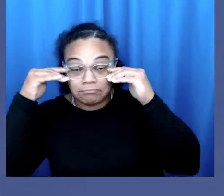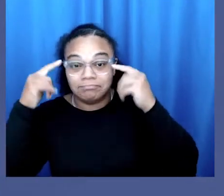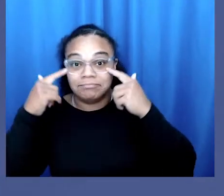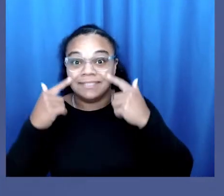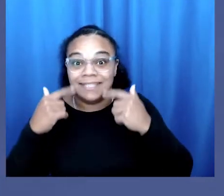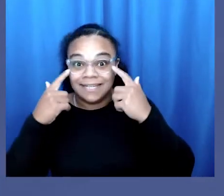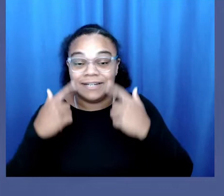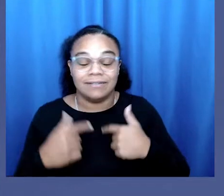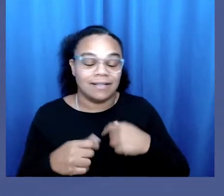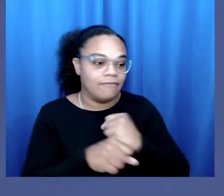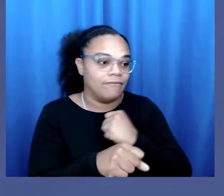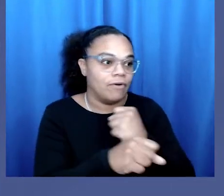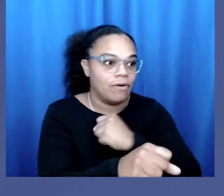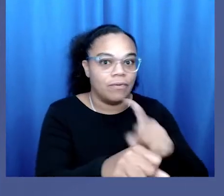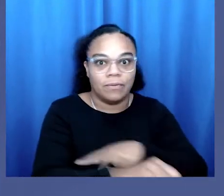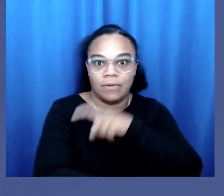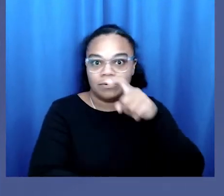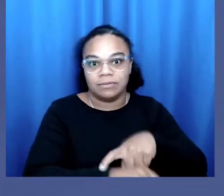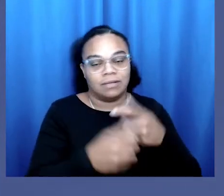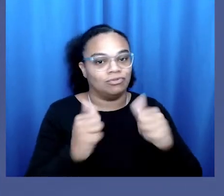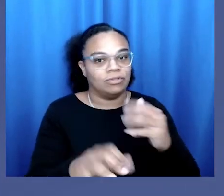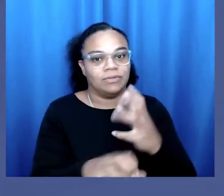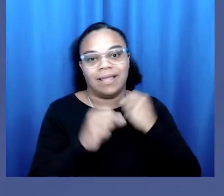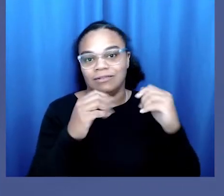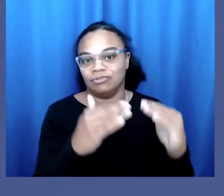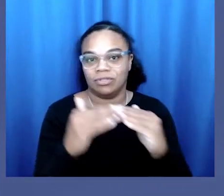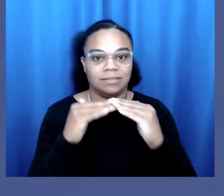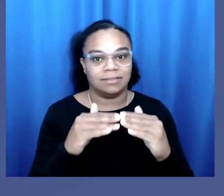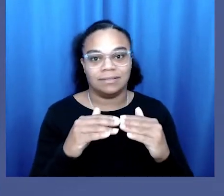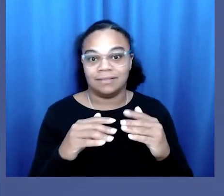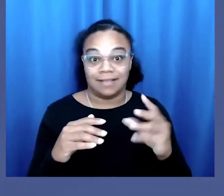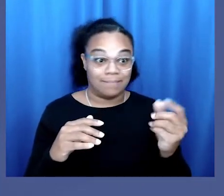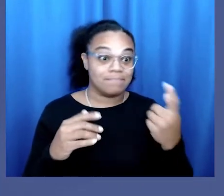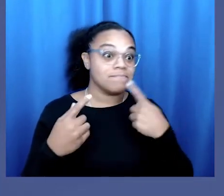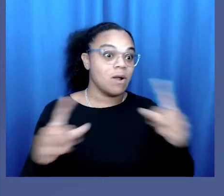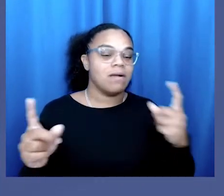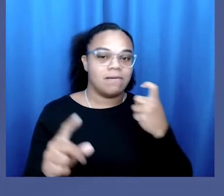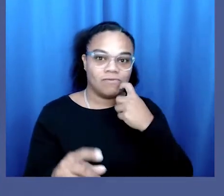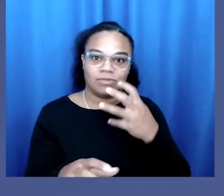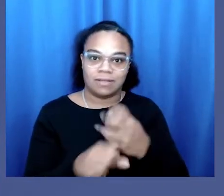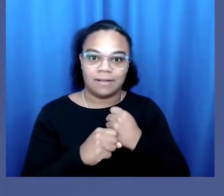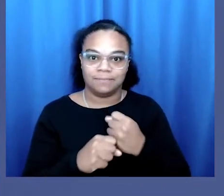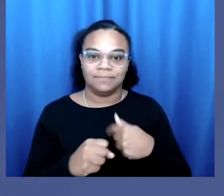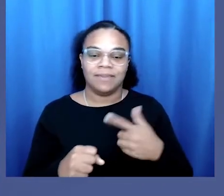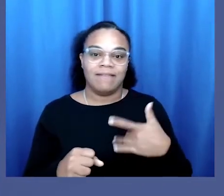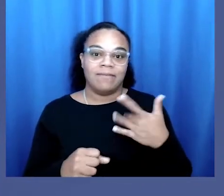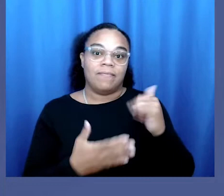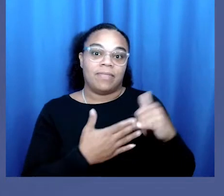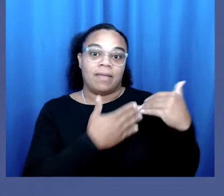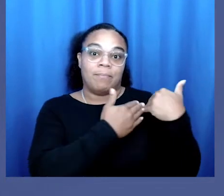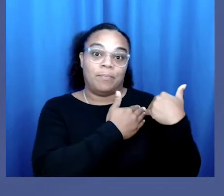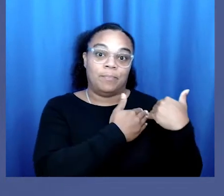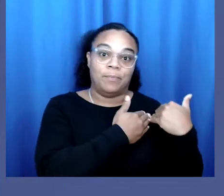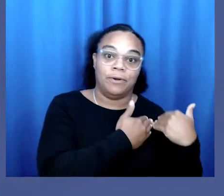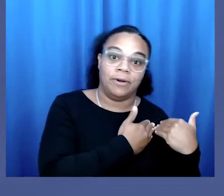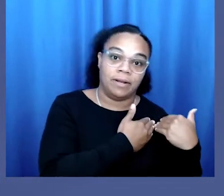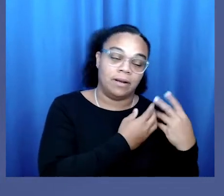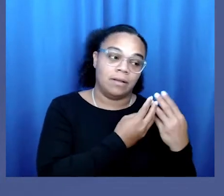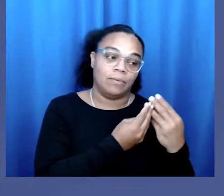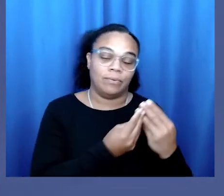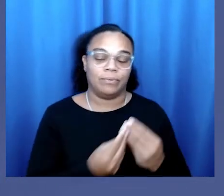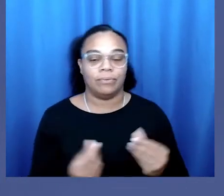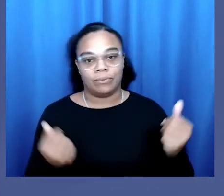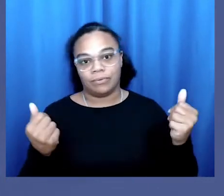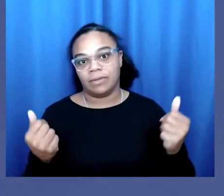hard for so long to obtain any form of justice that I could get and I had just been given it. I felt the weight of the burden I had been carrying